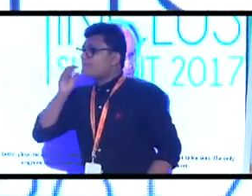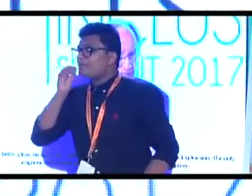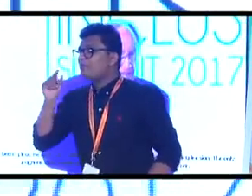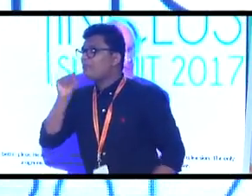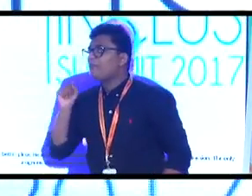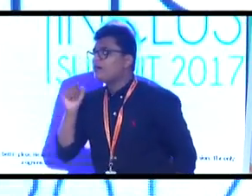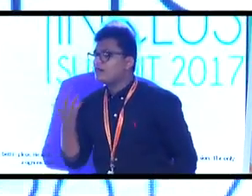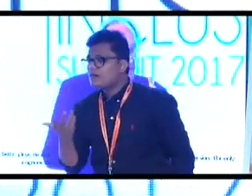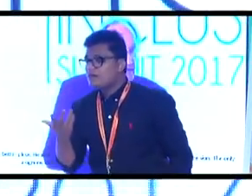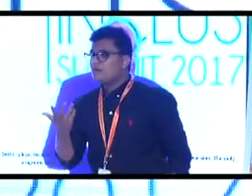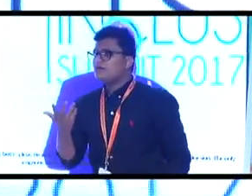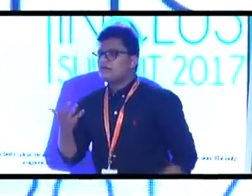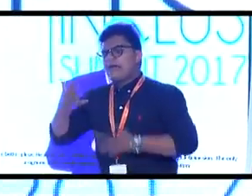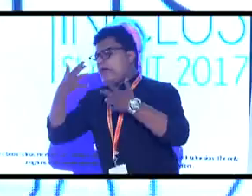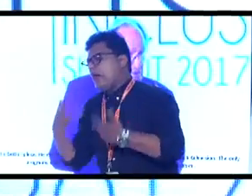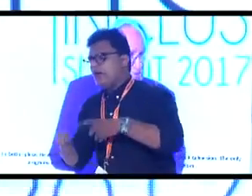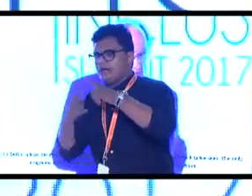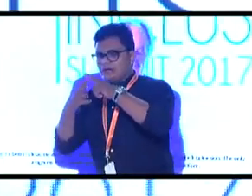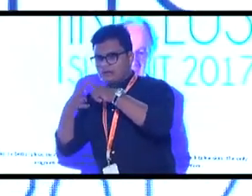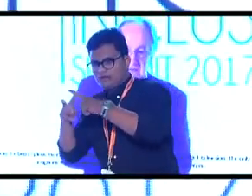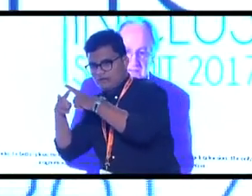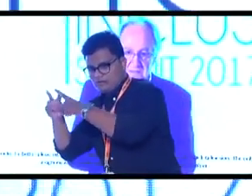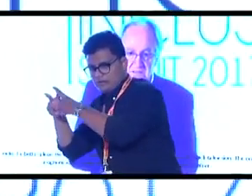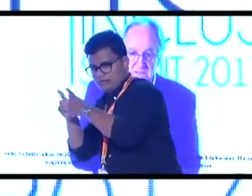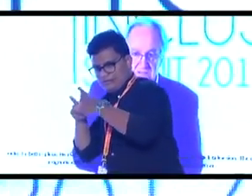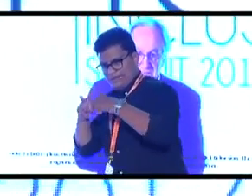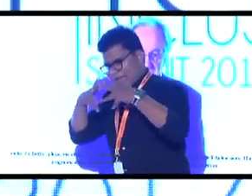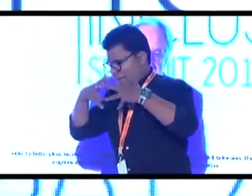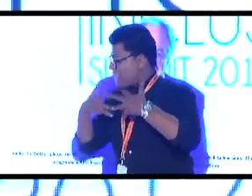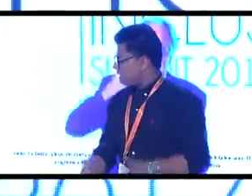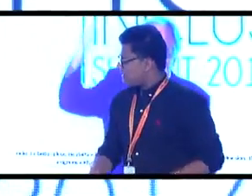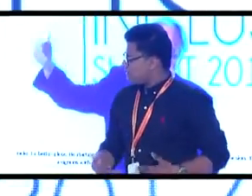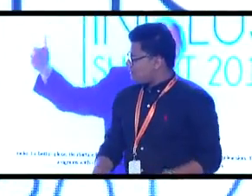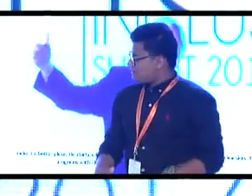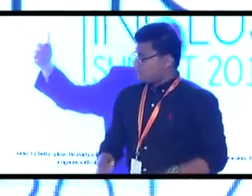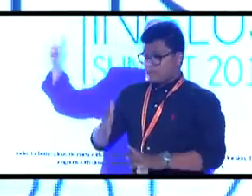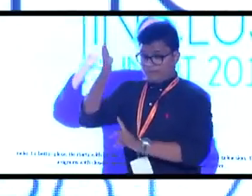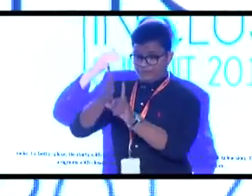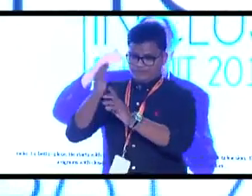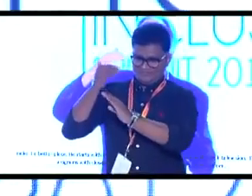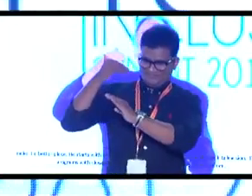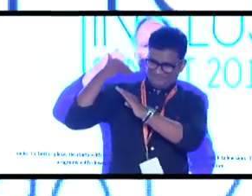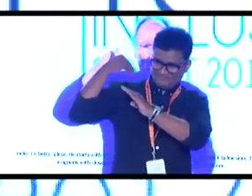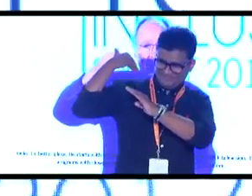that every television set sold in America, after five years,